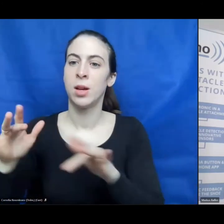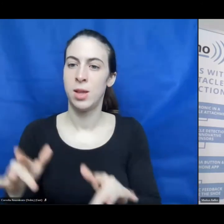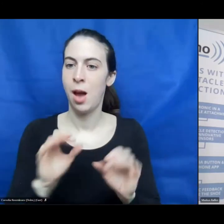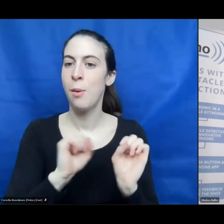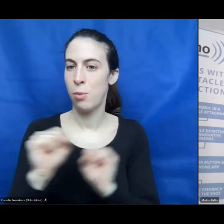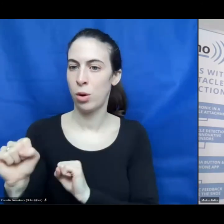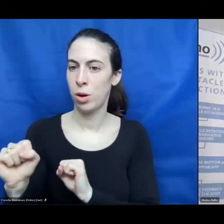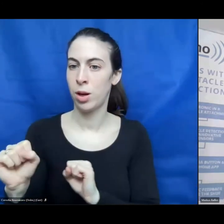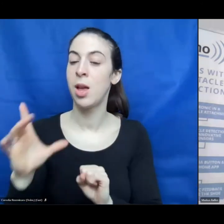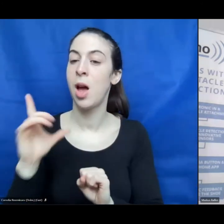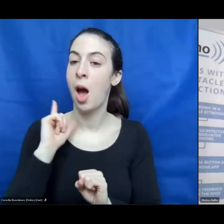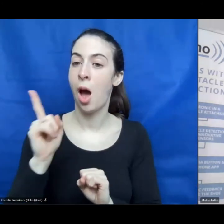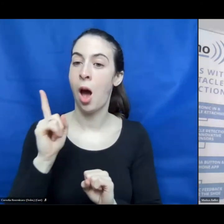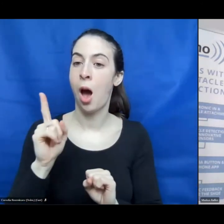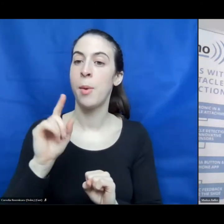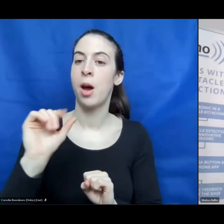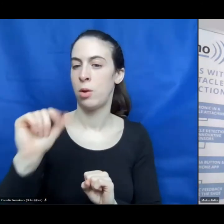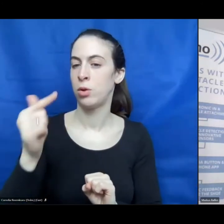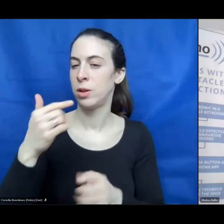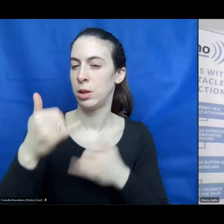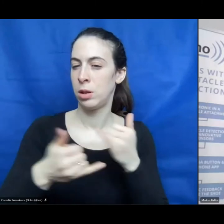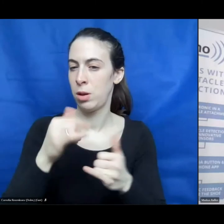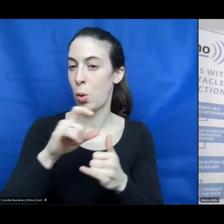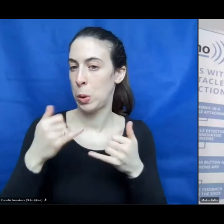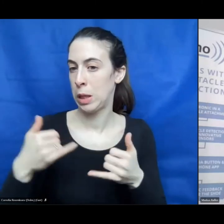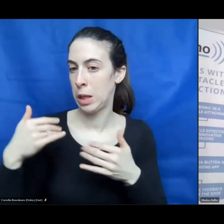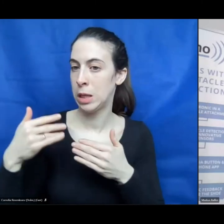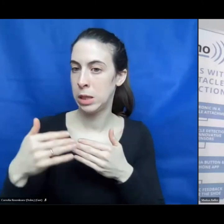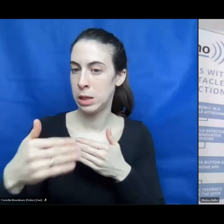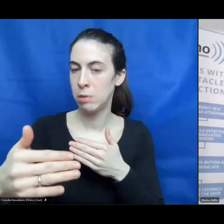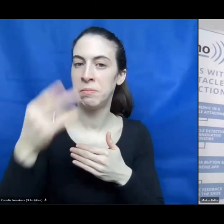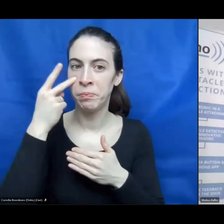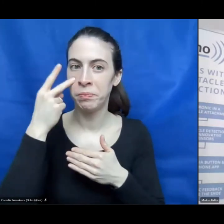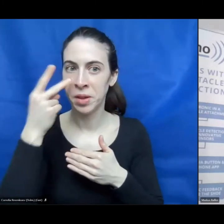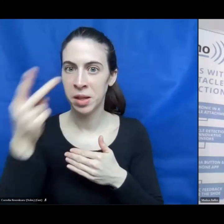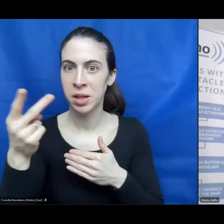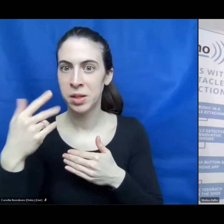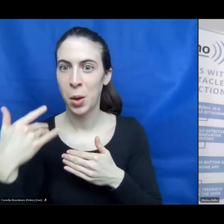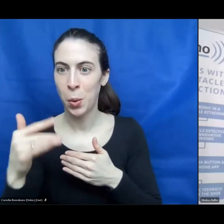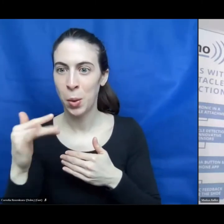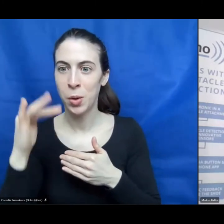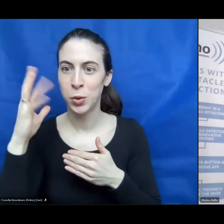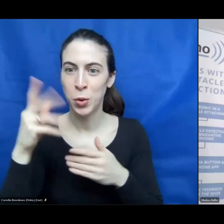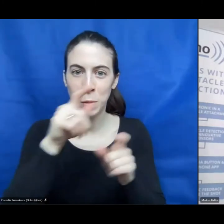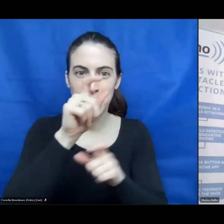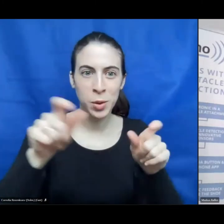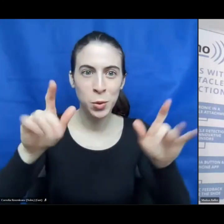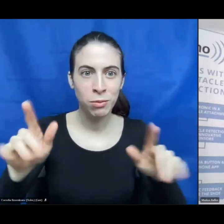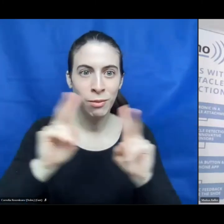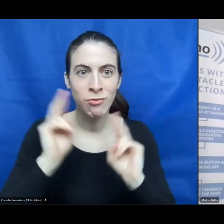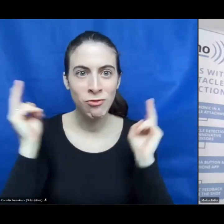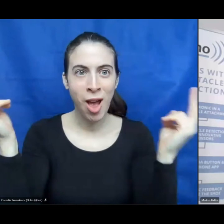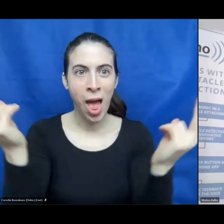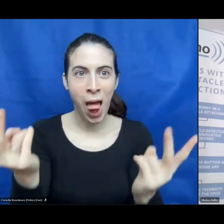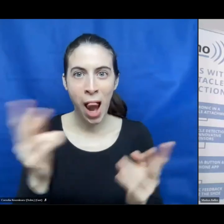in the 21st century, and we see it now here, we are very glad to have people here from all over the world